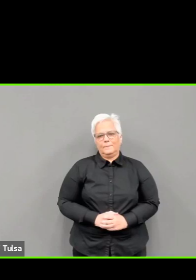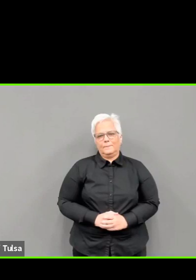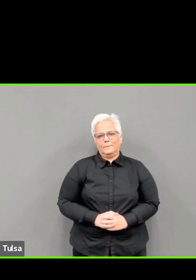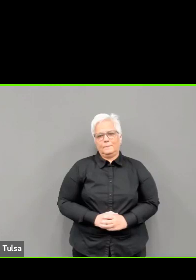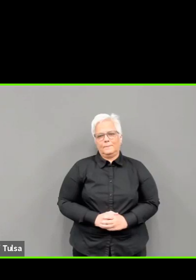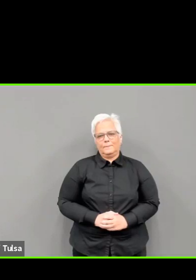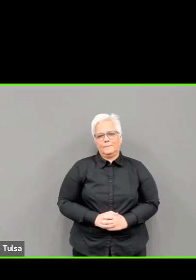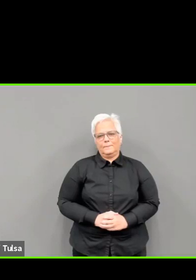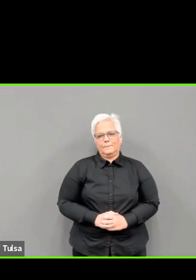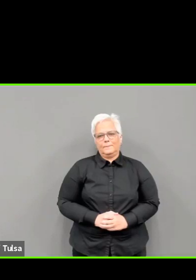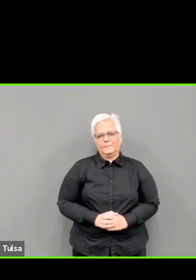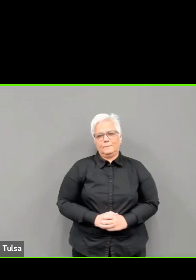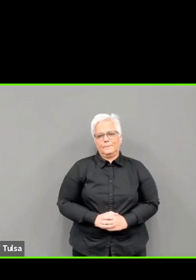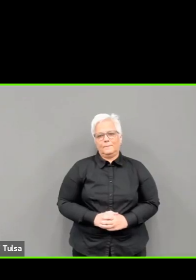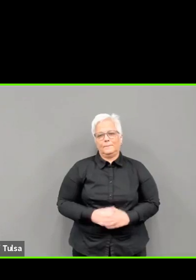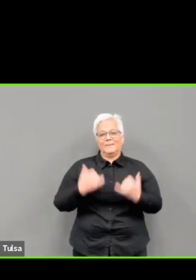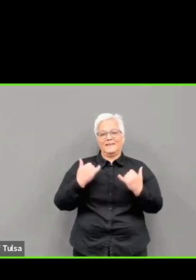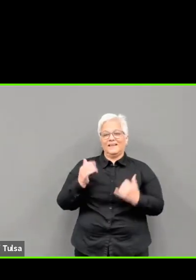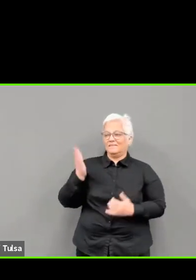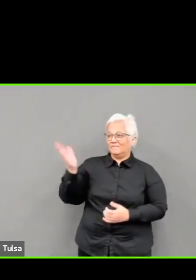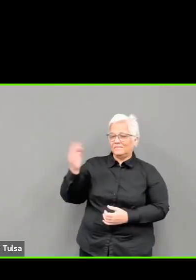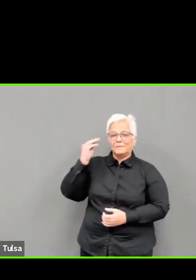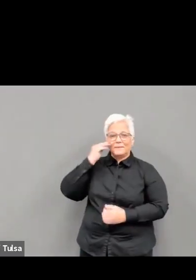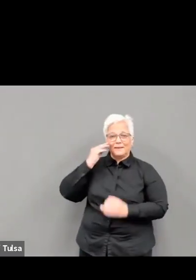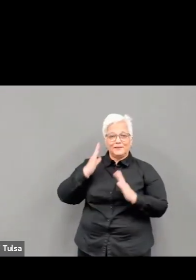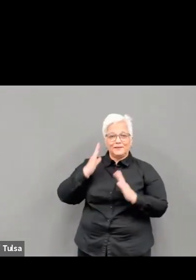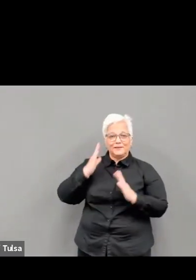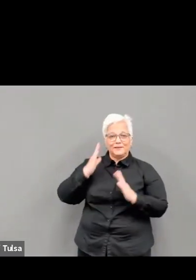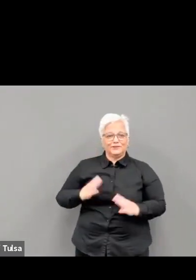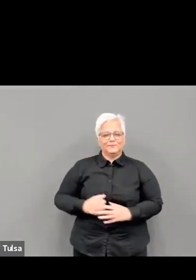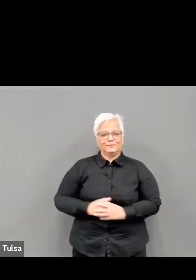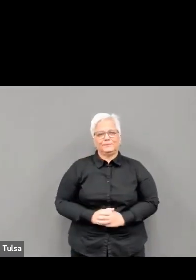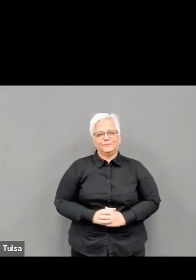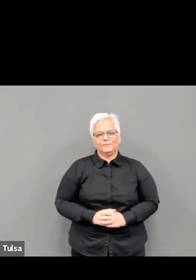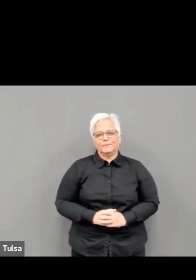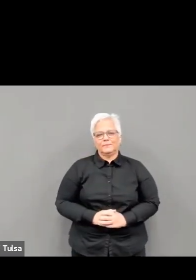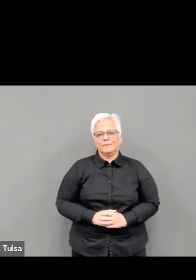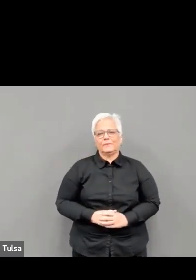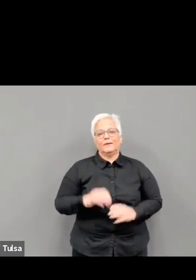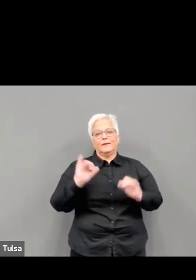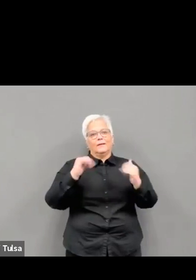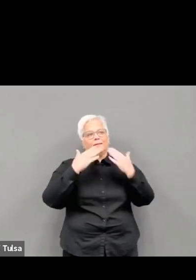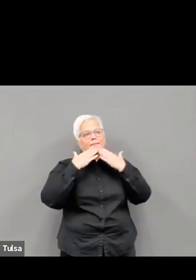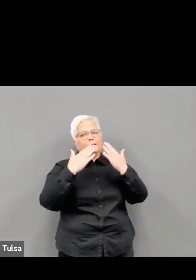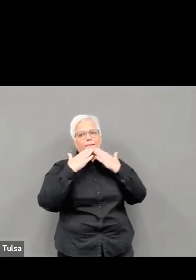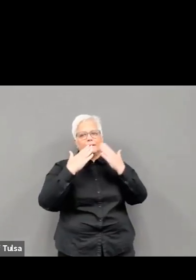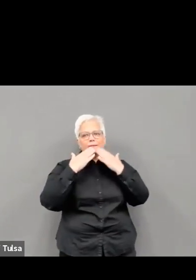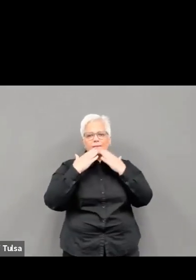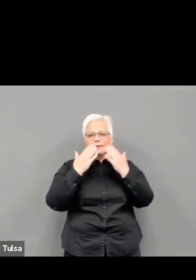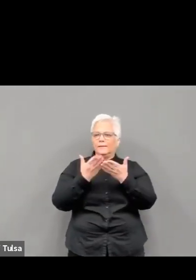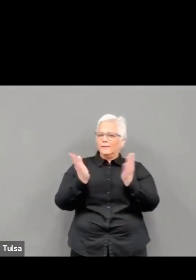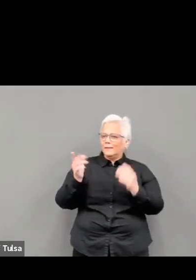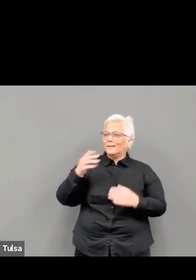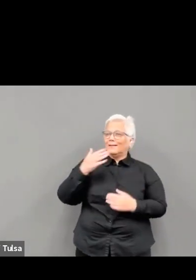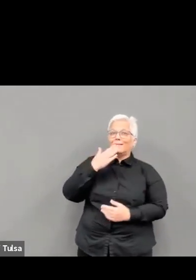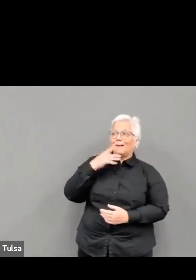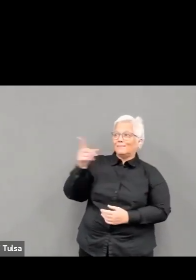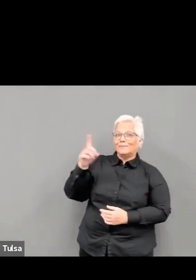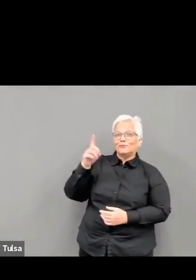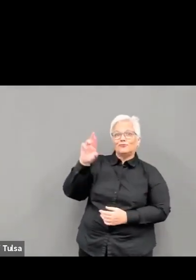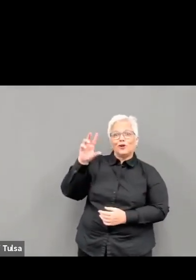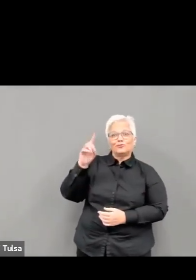Dr. Dart. Please by for our next speaker. Have the floor. Great. Thank you very much. And thank you, Dr. Dart, as always.